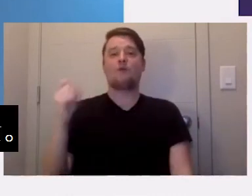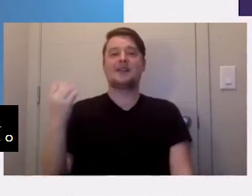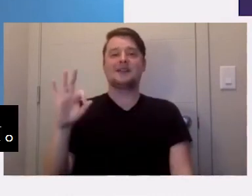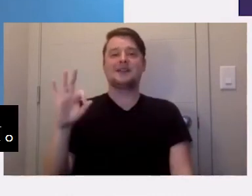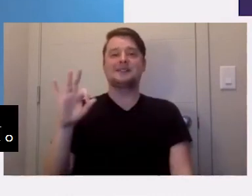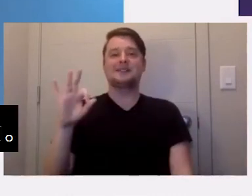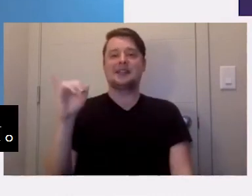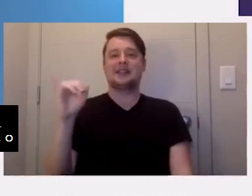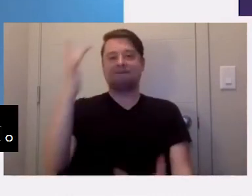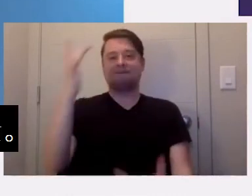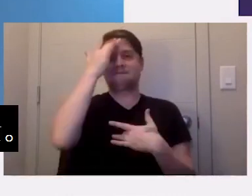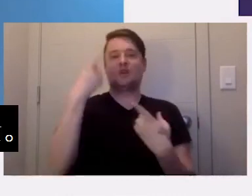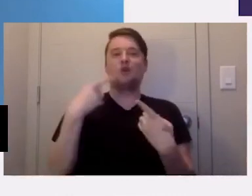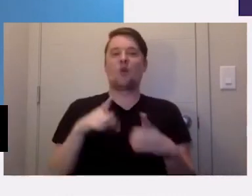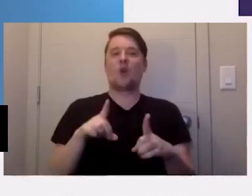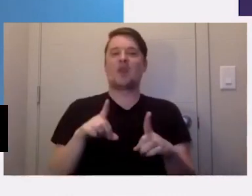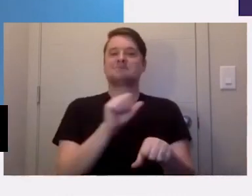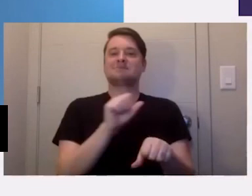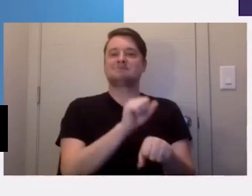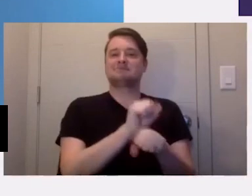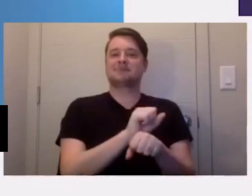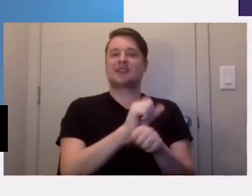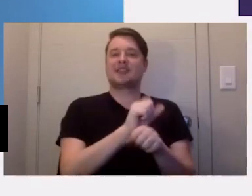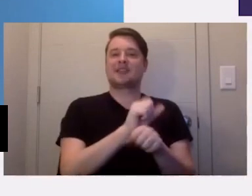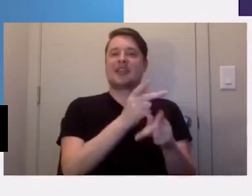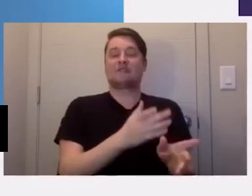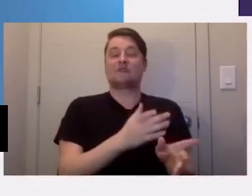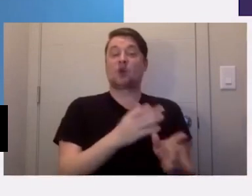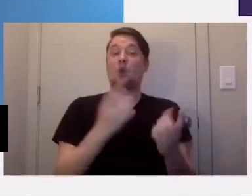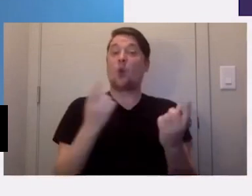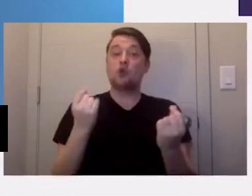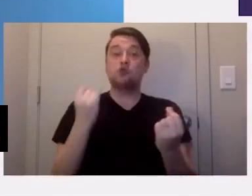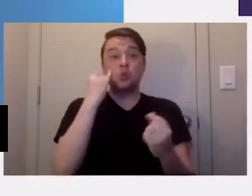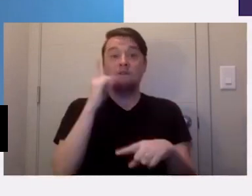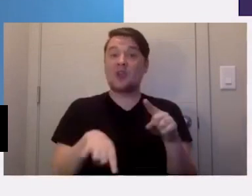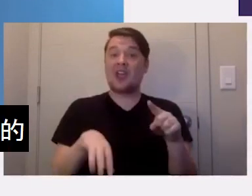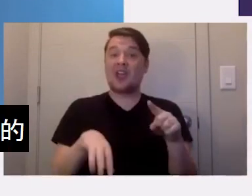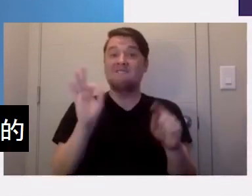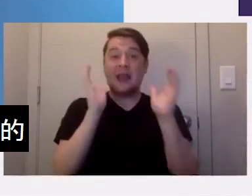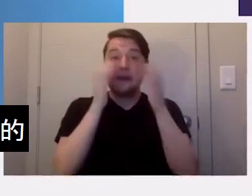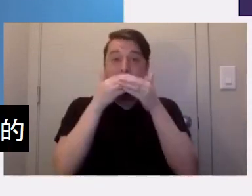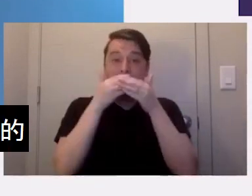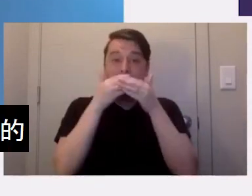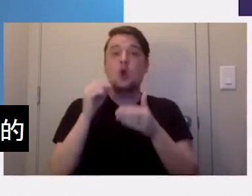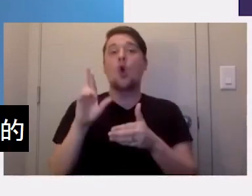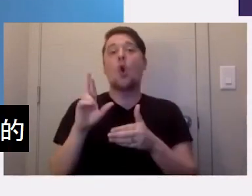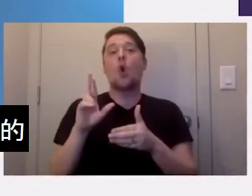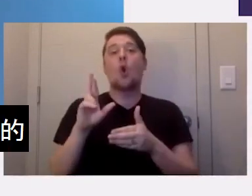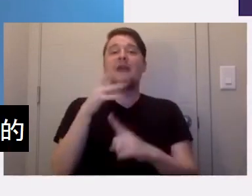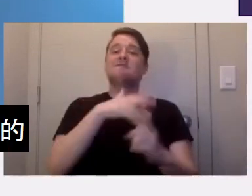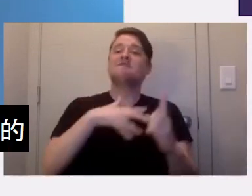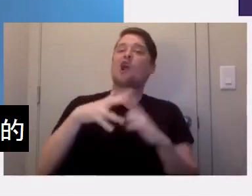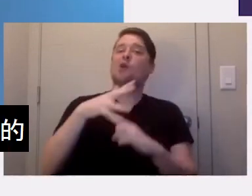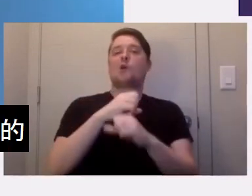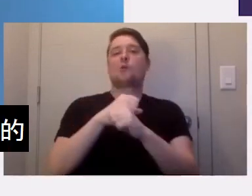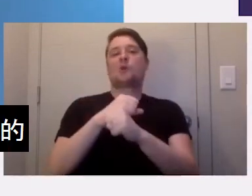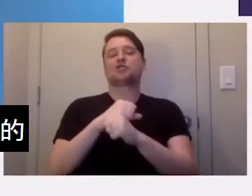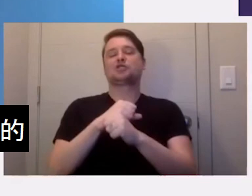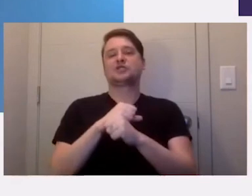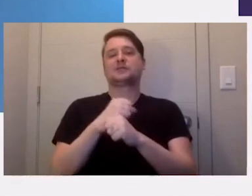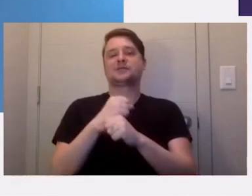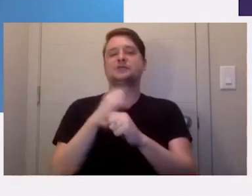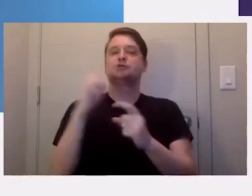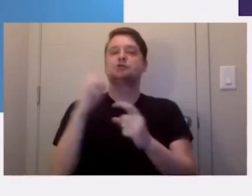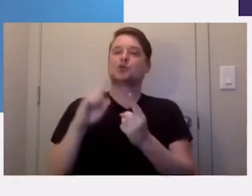while caregiving. This includes what to do when you cannot find a mask, as well as environmental precautions you can take to